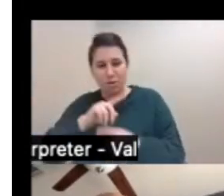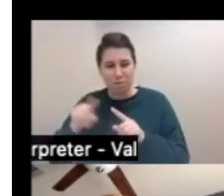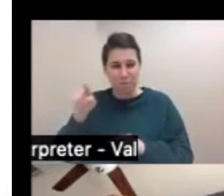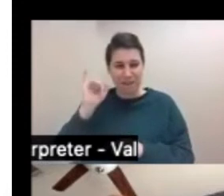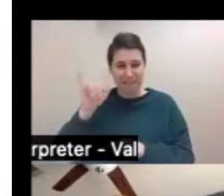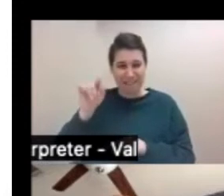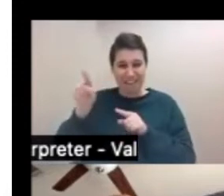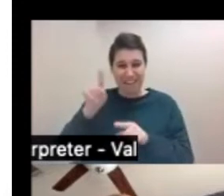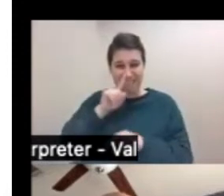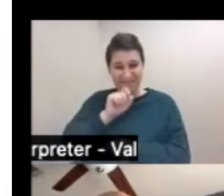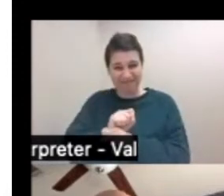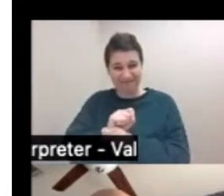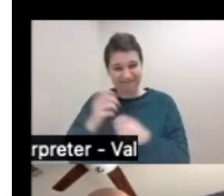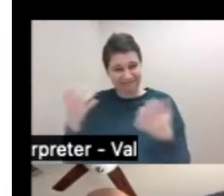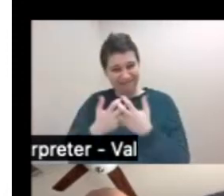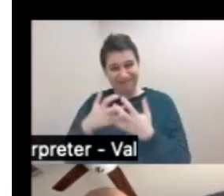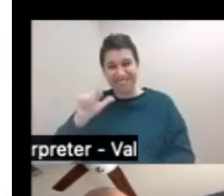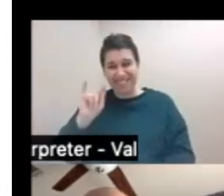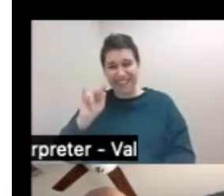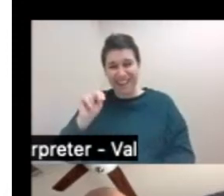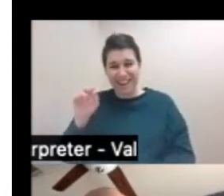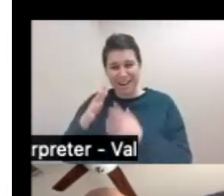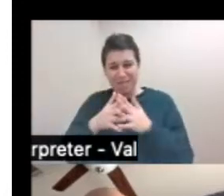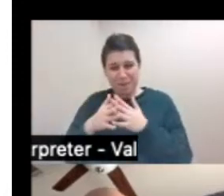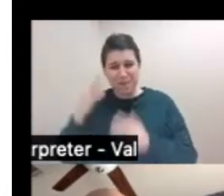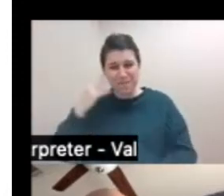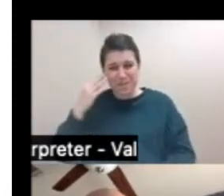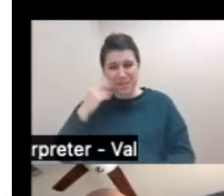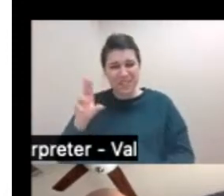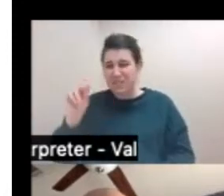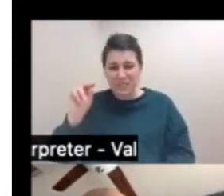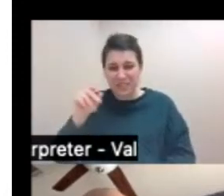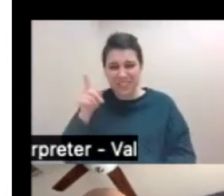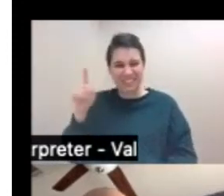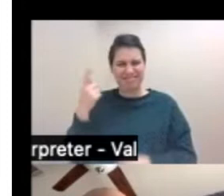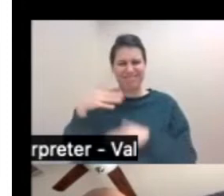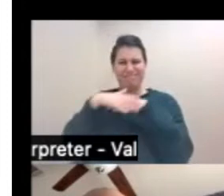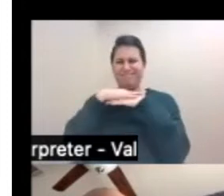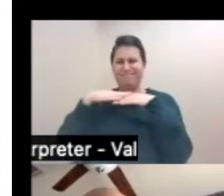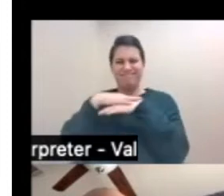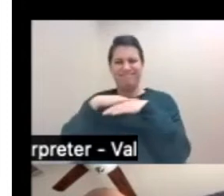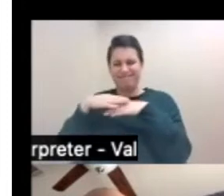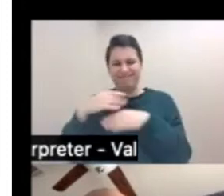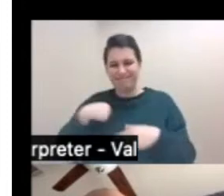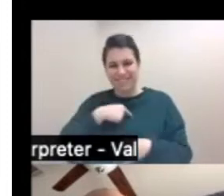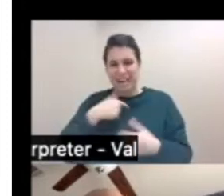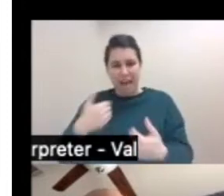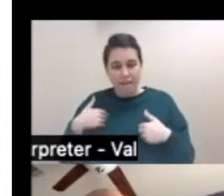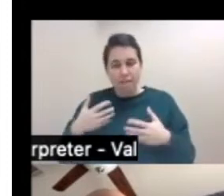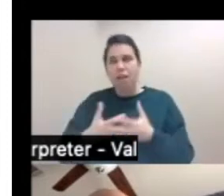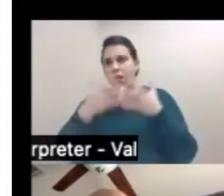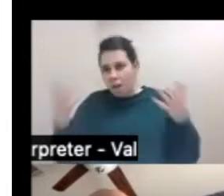faced in Latin America. Latin America, we have experienced imperialism in many ways.